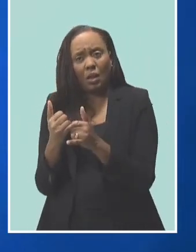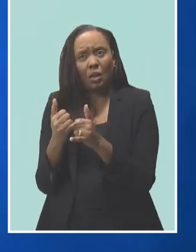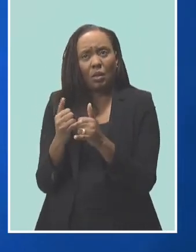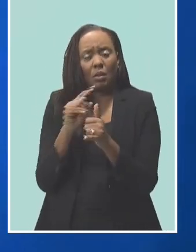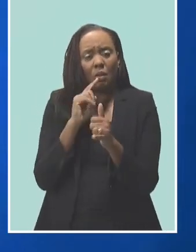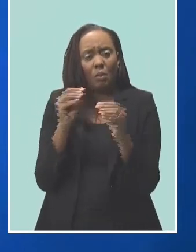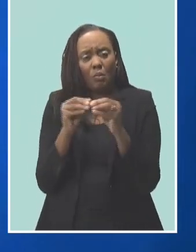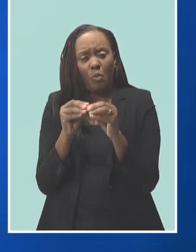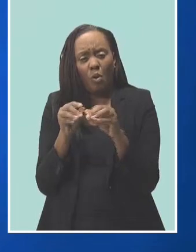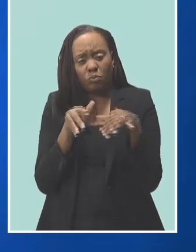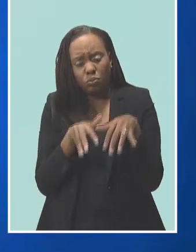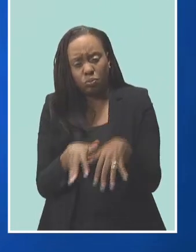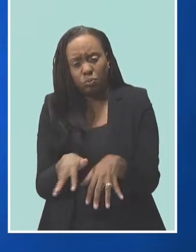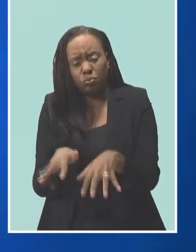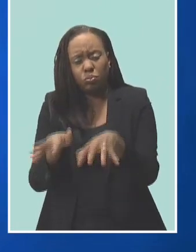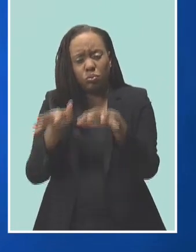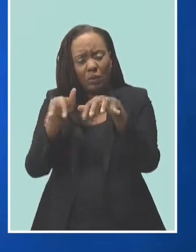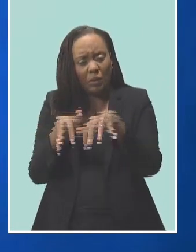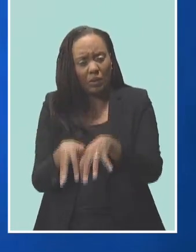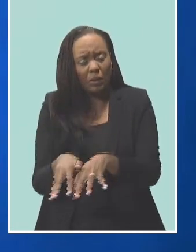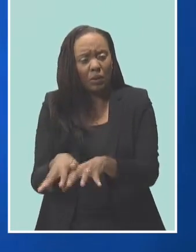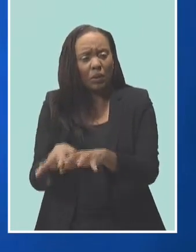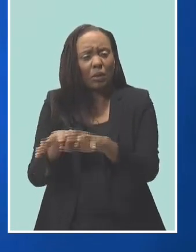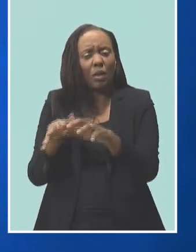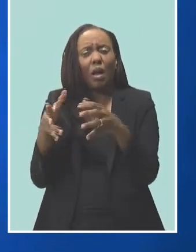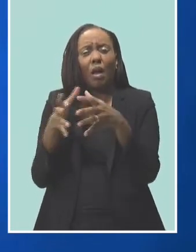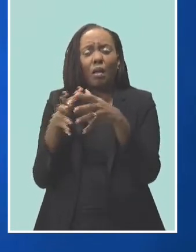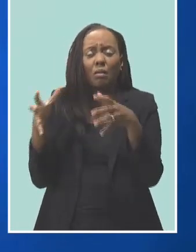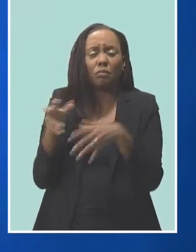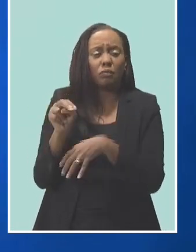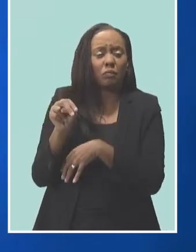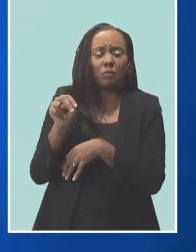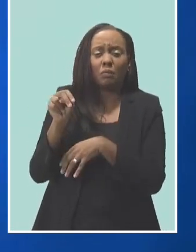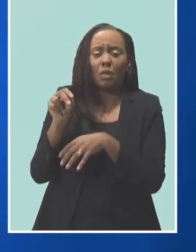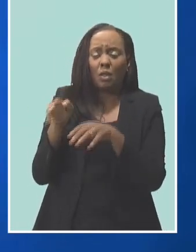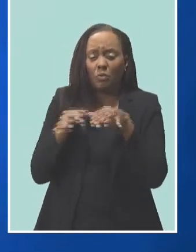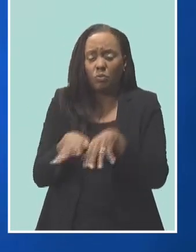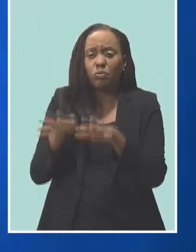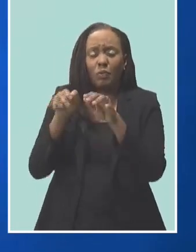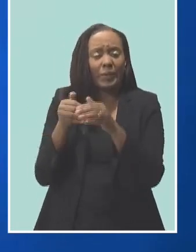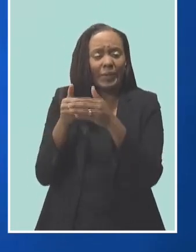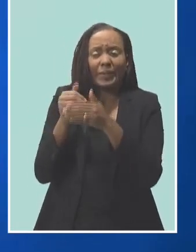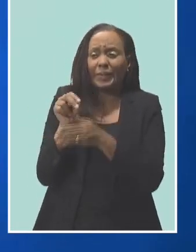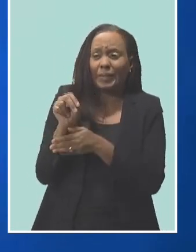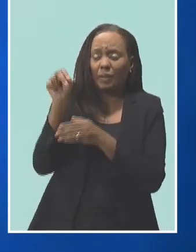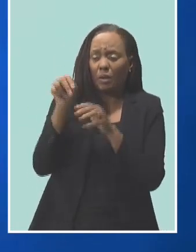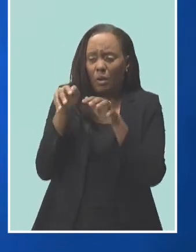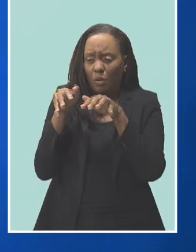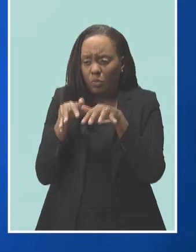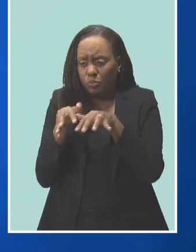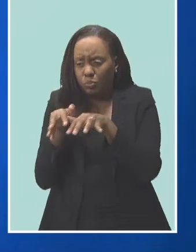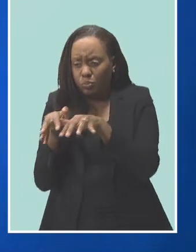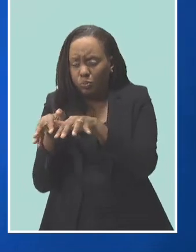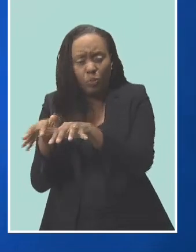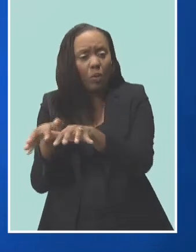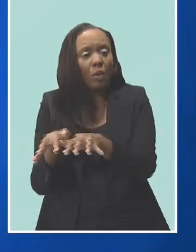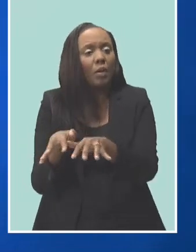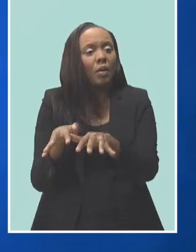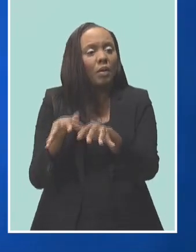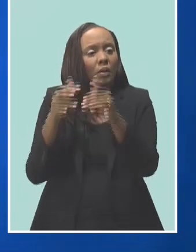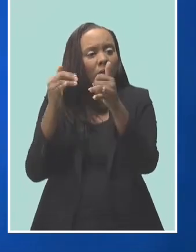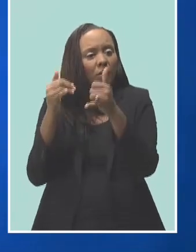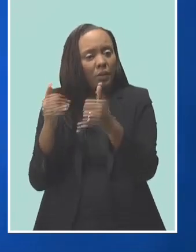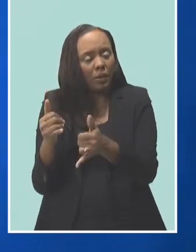reports from the divers now is that when they're into the same area as yesterday, the current is